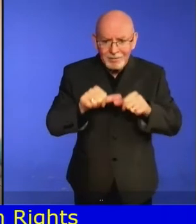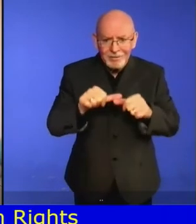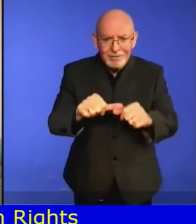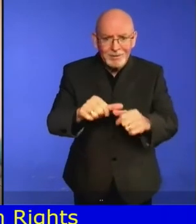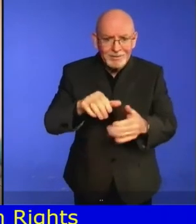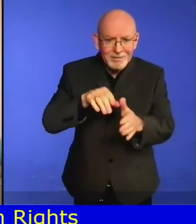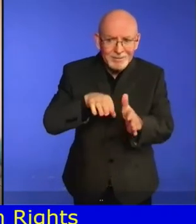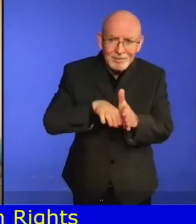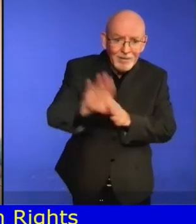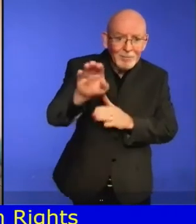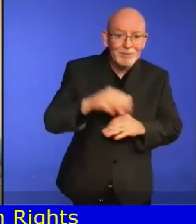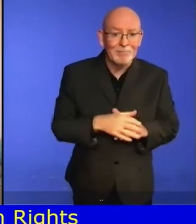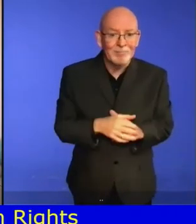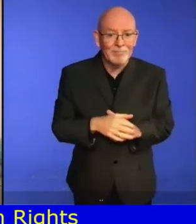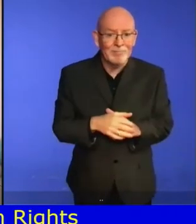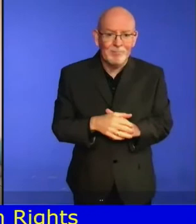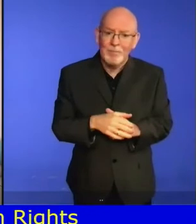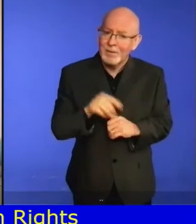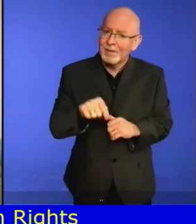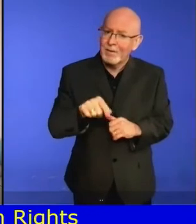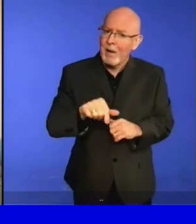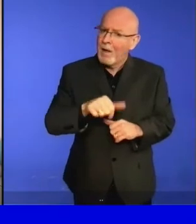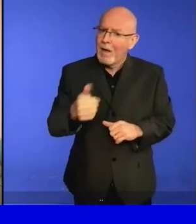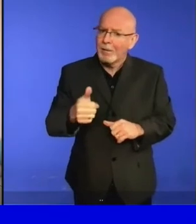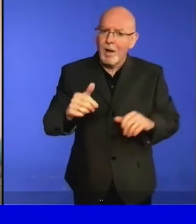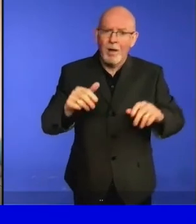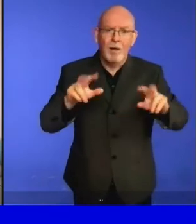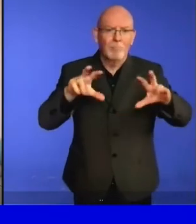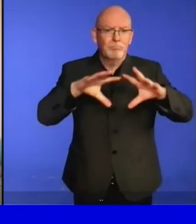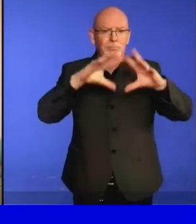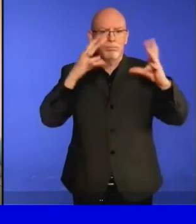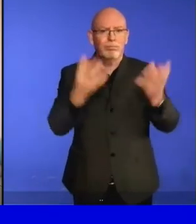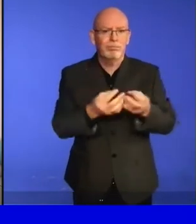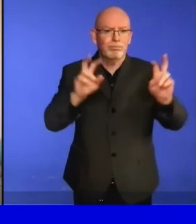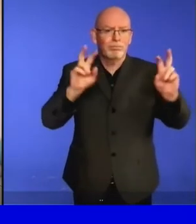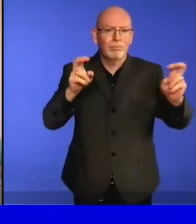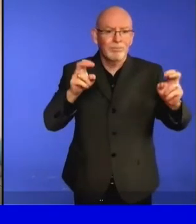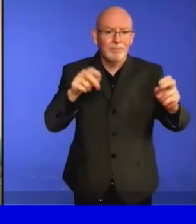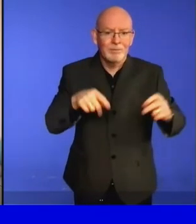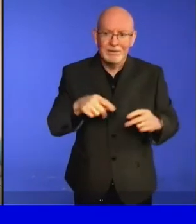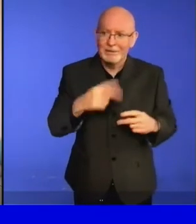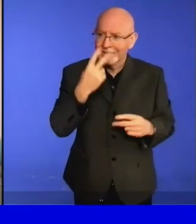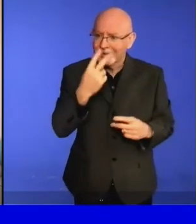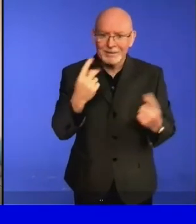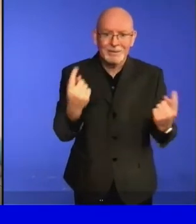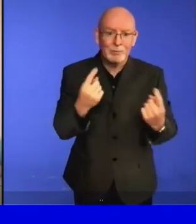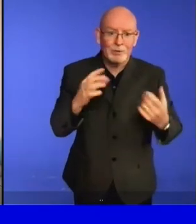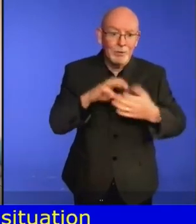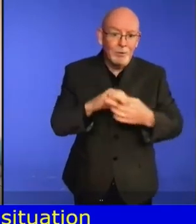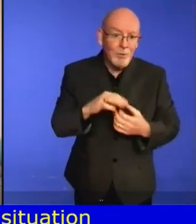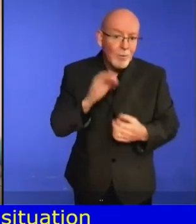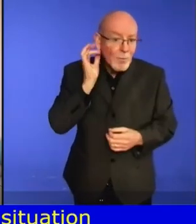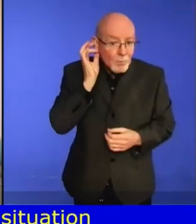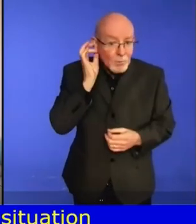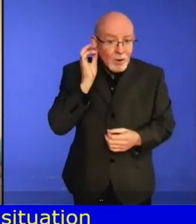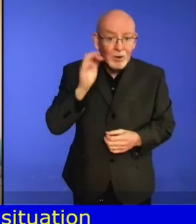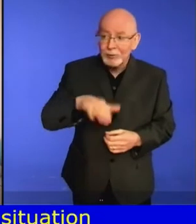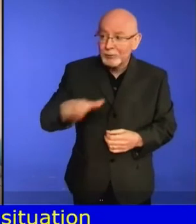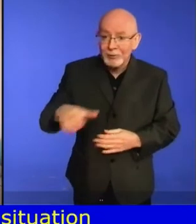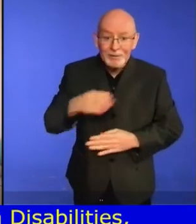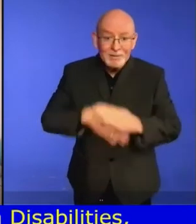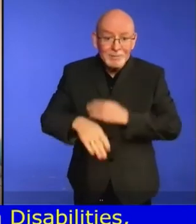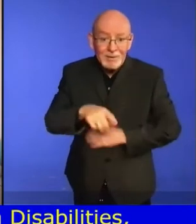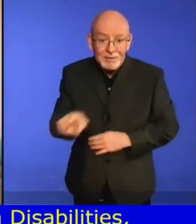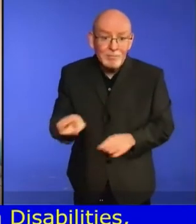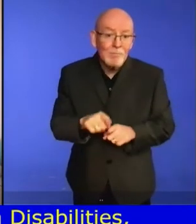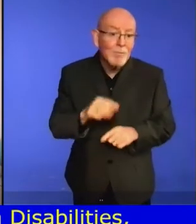Girls and women have disproportionately borne the negative effects of the pandemic, such as increased violence and